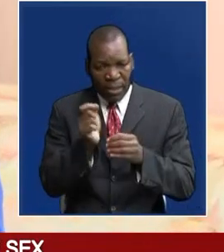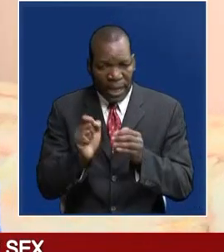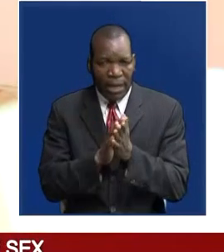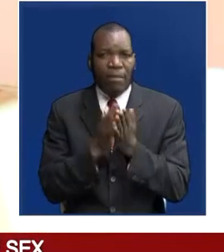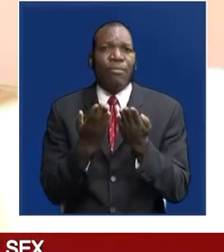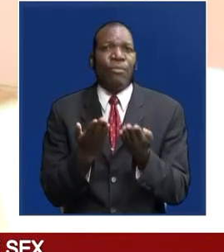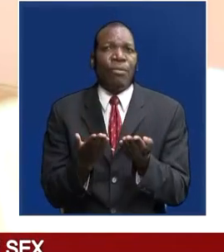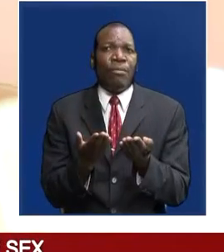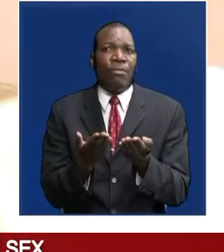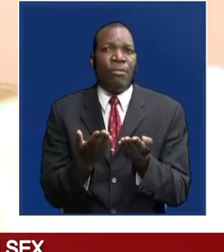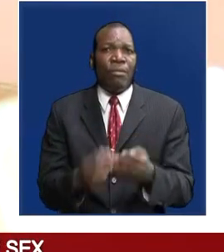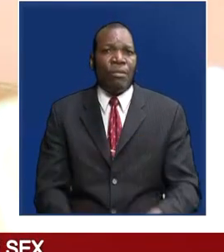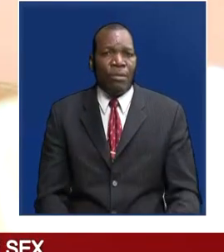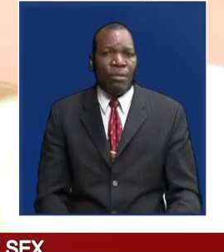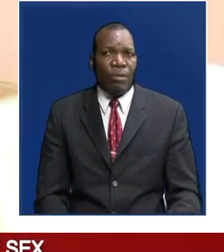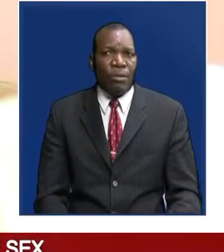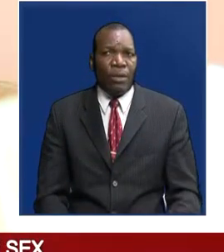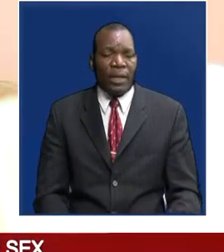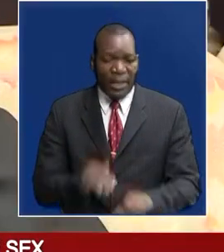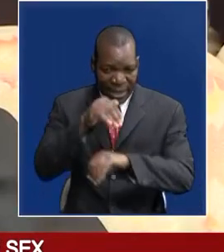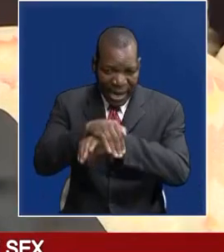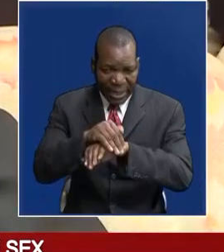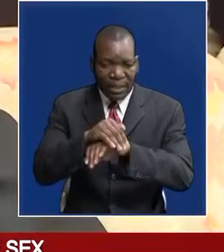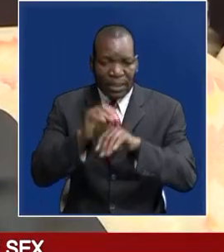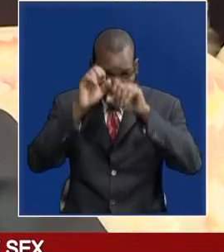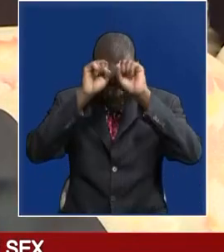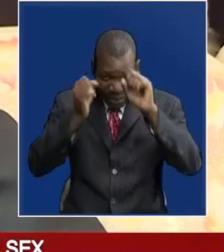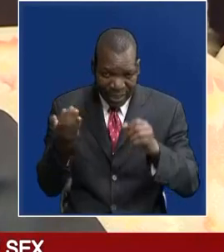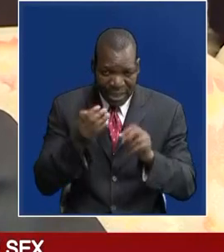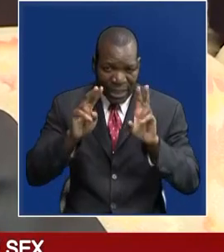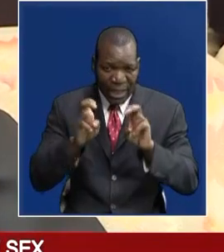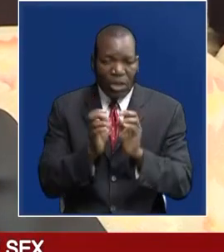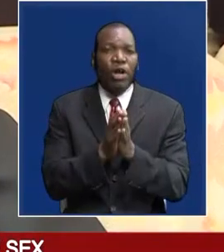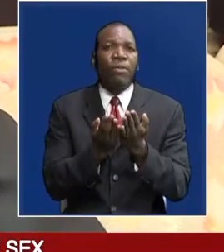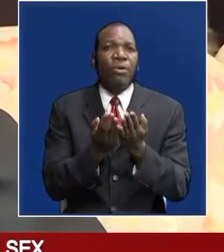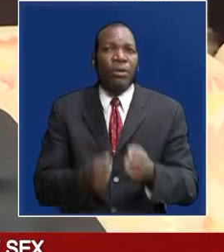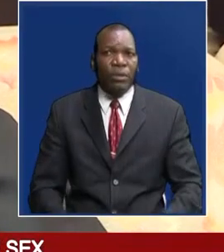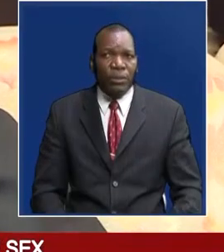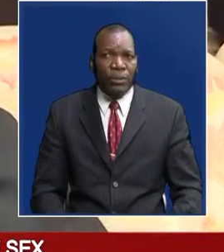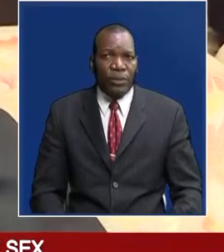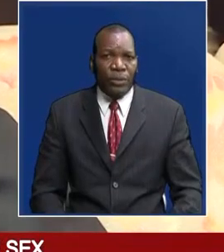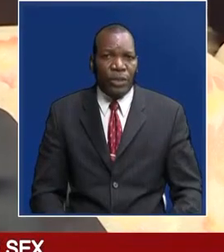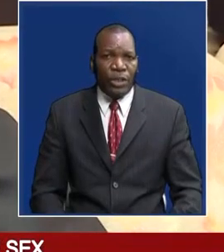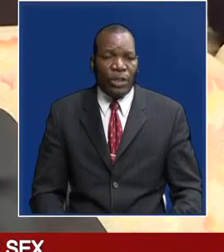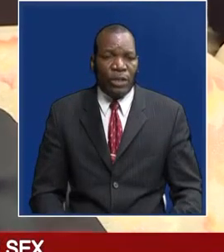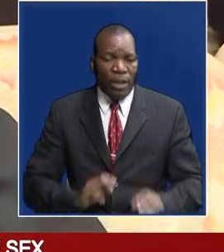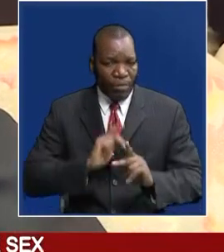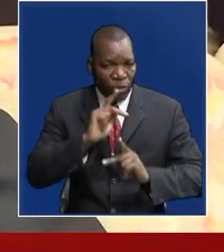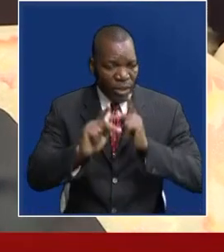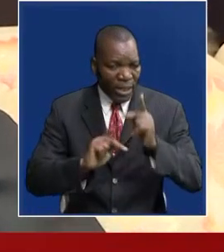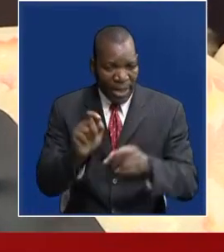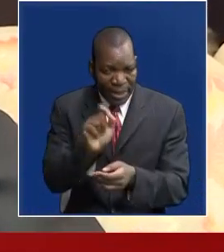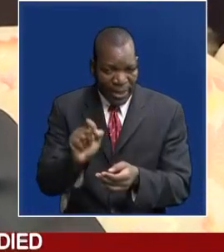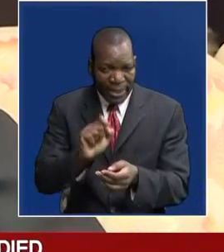I've seen it at night without a president. And I'm in the process of writing